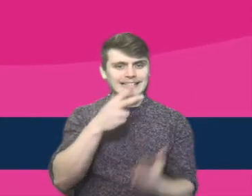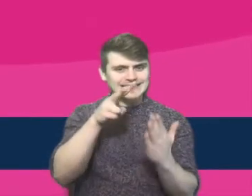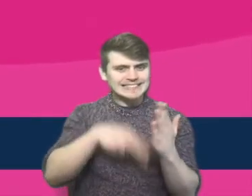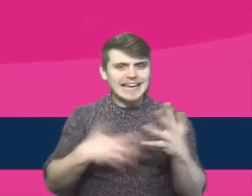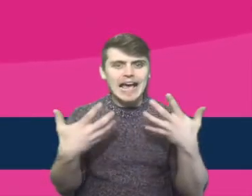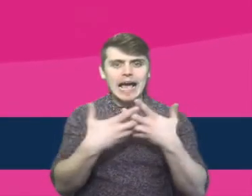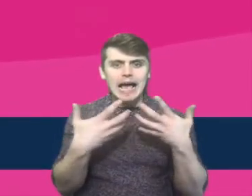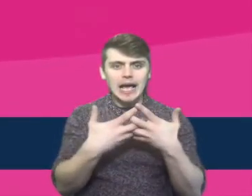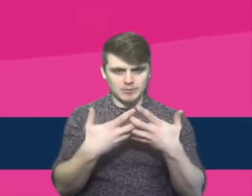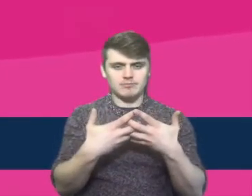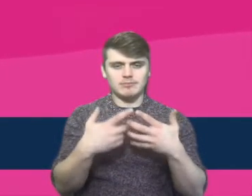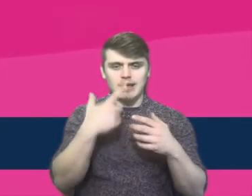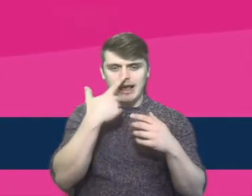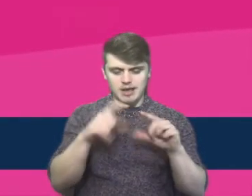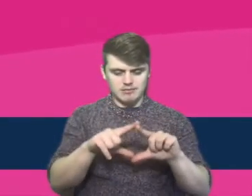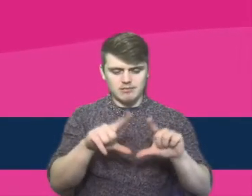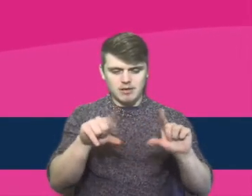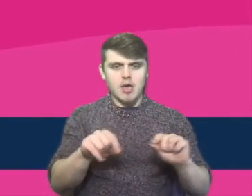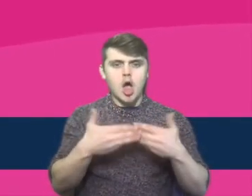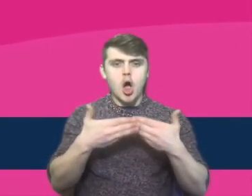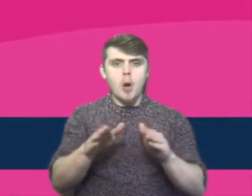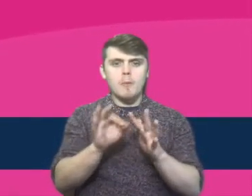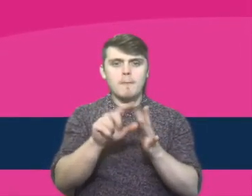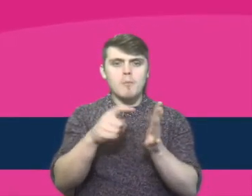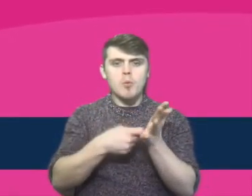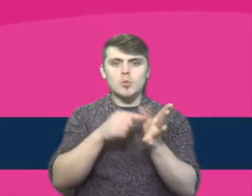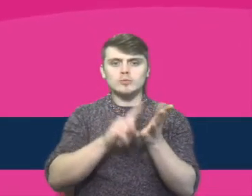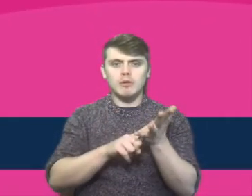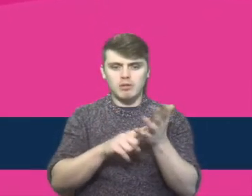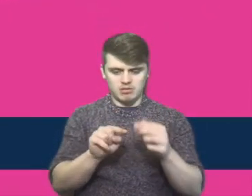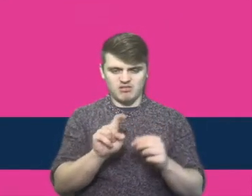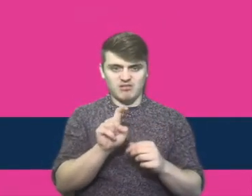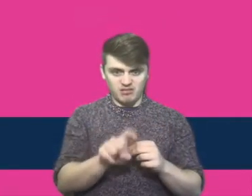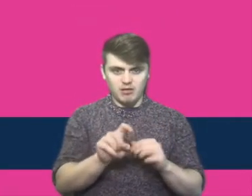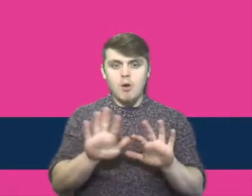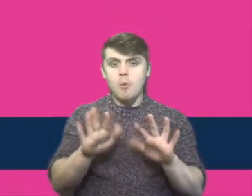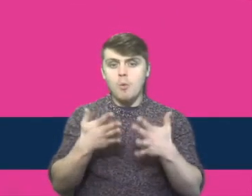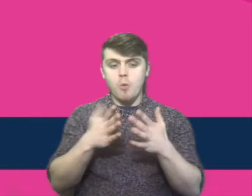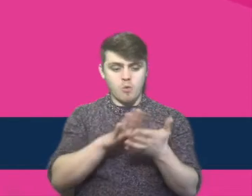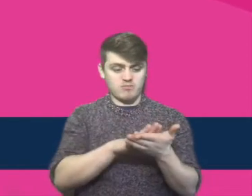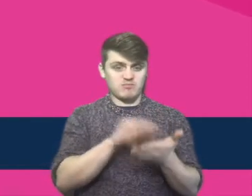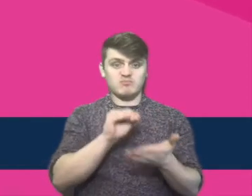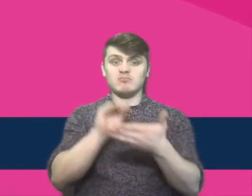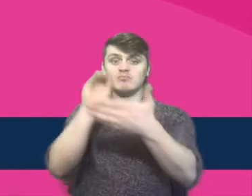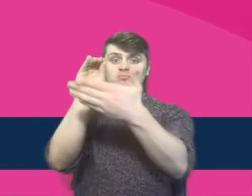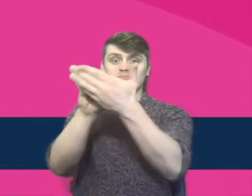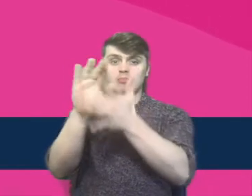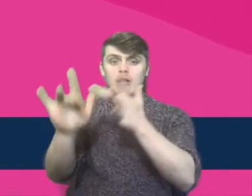To see the message, select the click to open the portal link or enter the web address in the web browser.